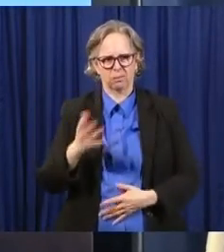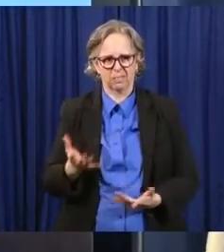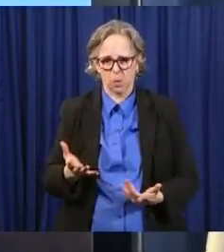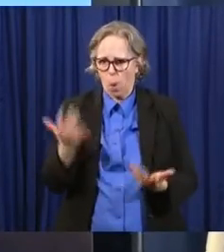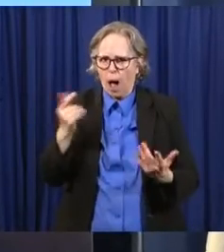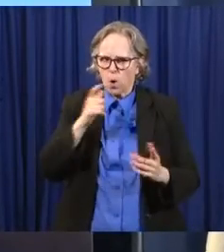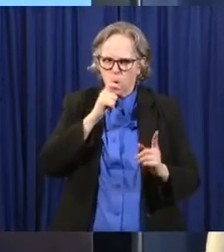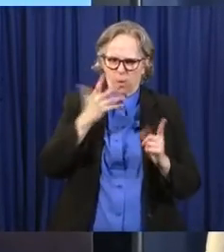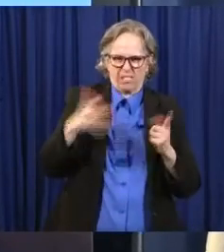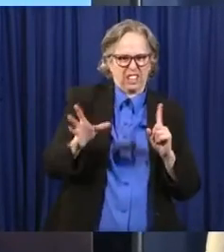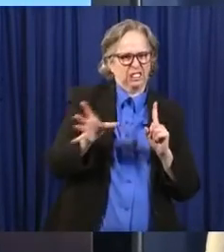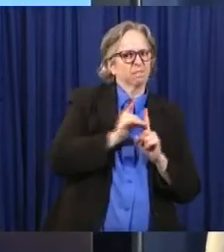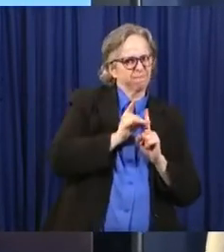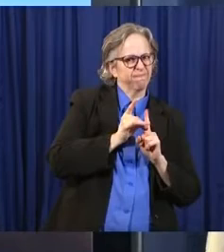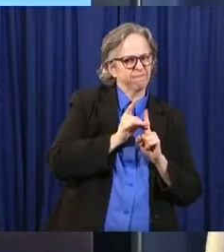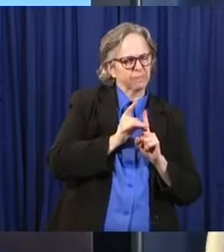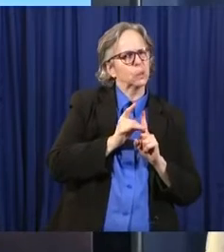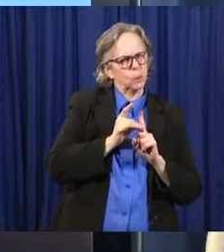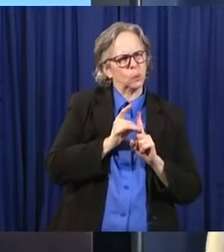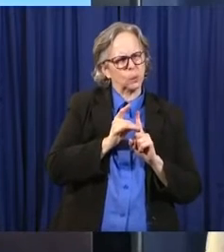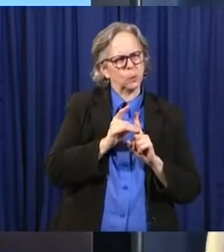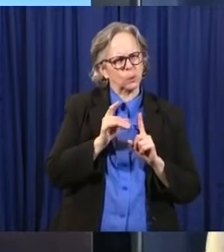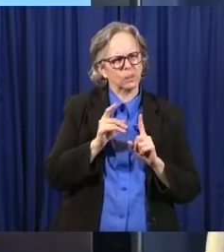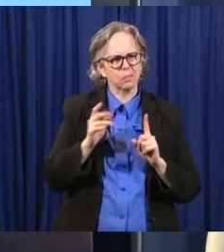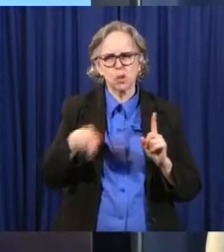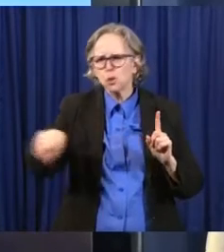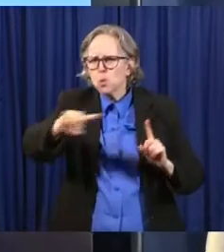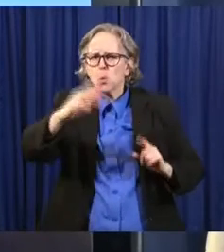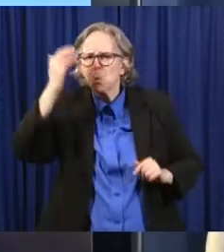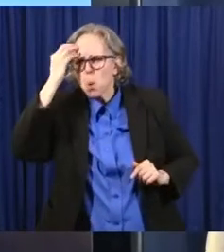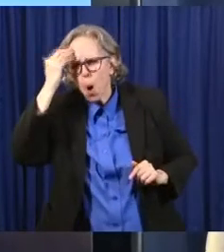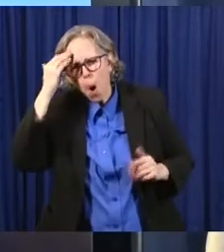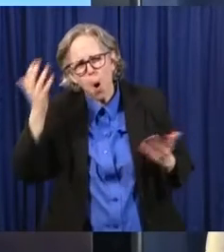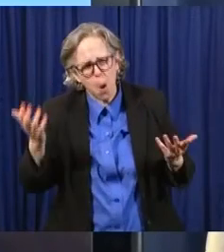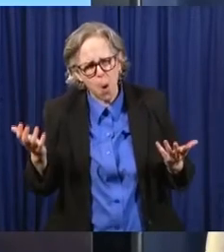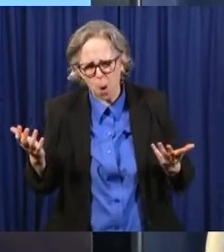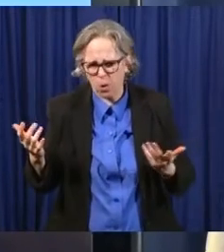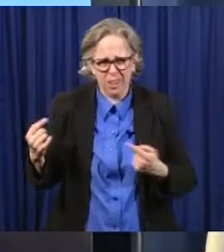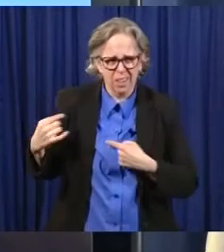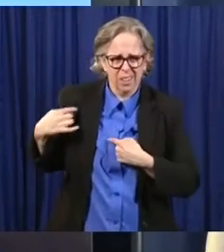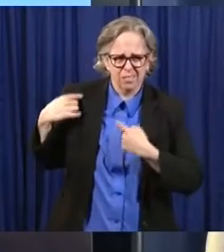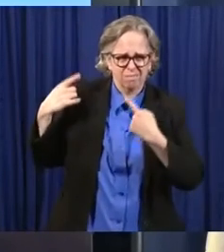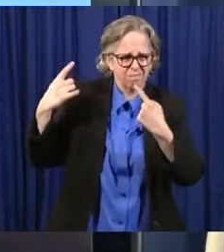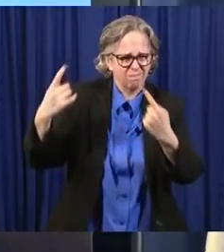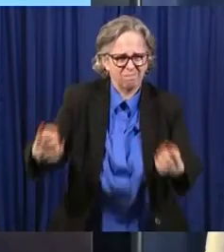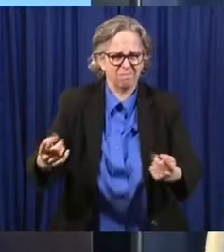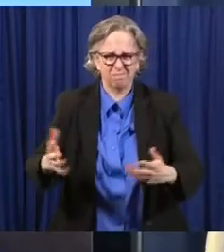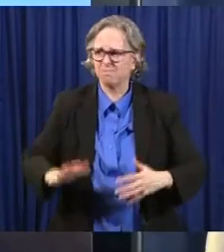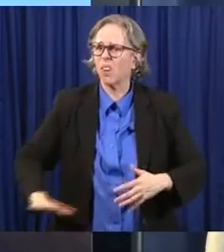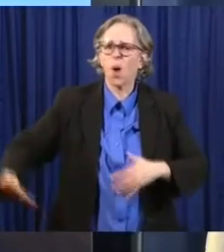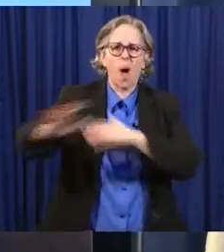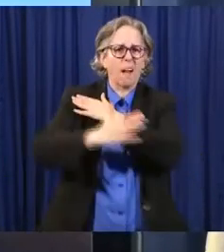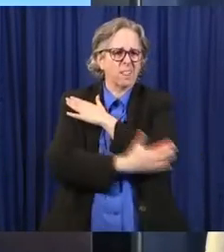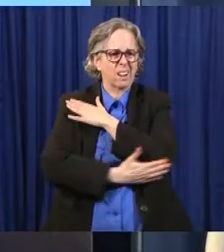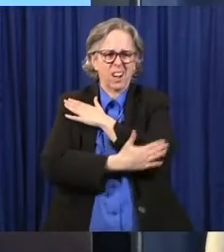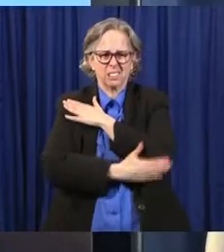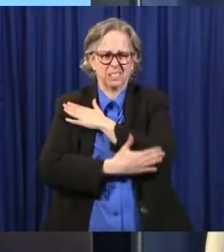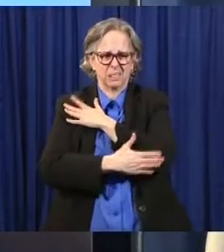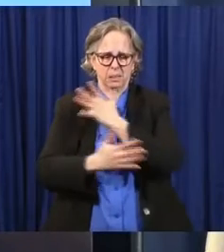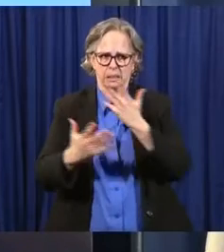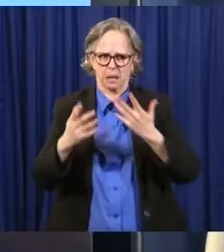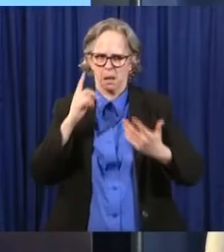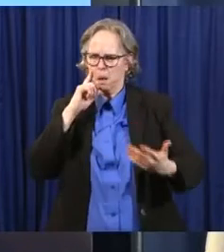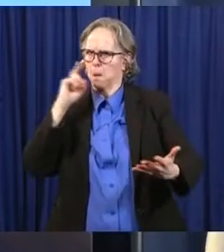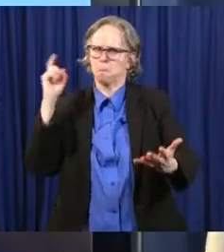heightened recognition across the country of the early indications that communities of color, in particular the African